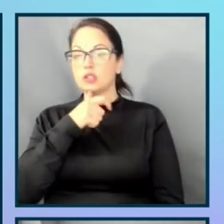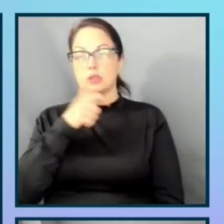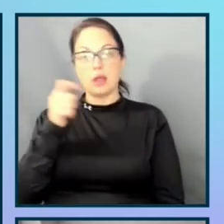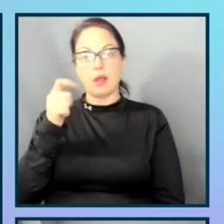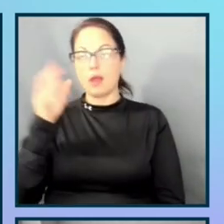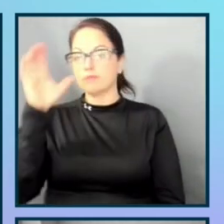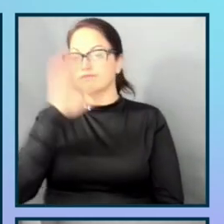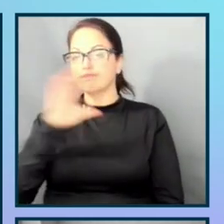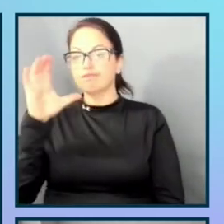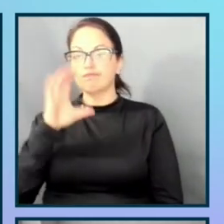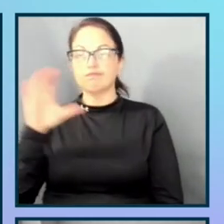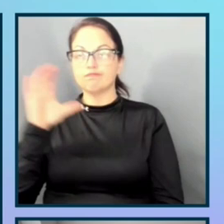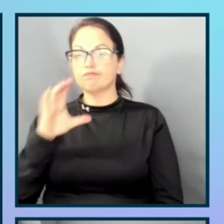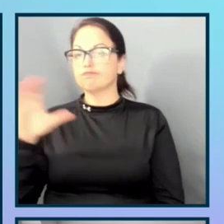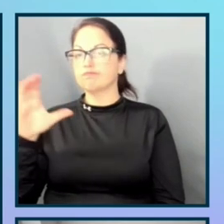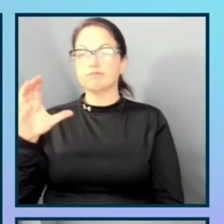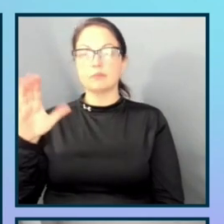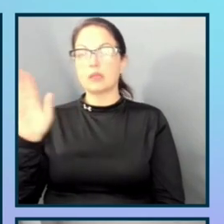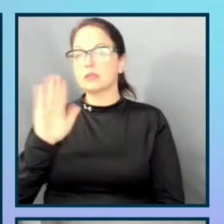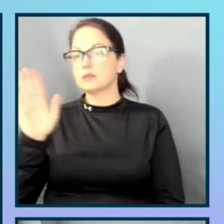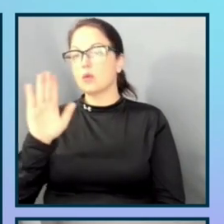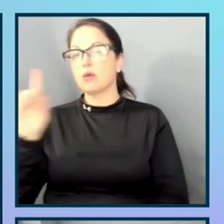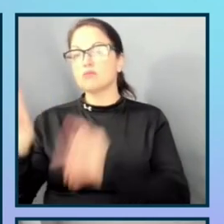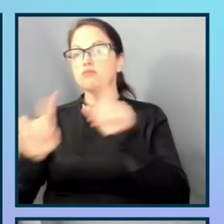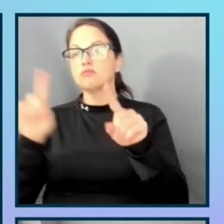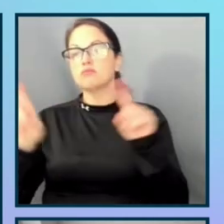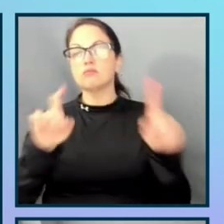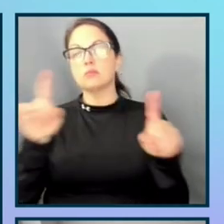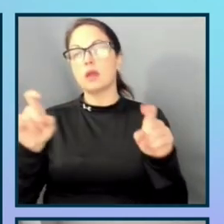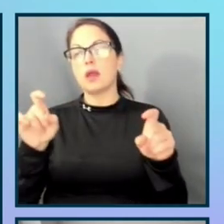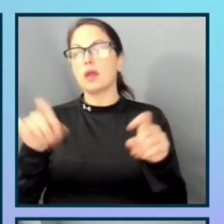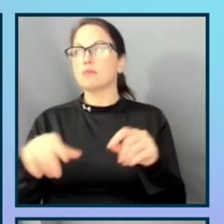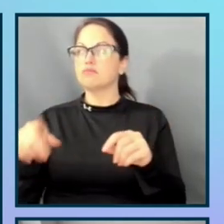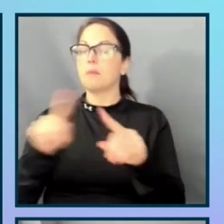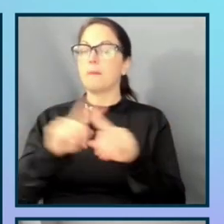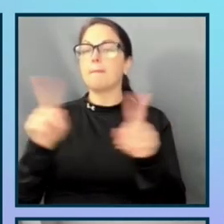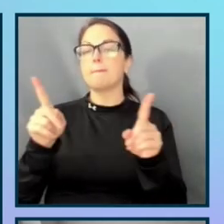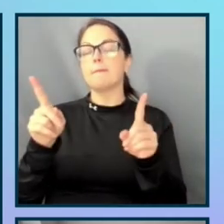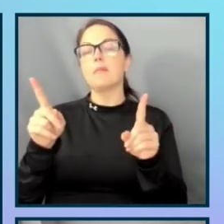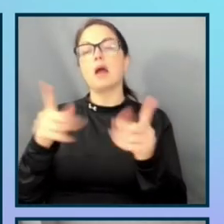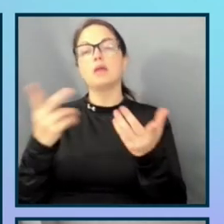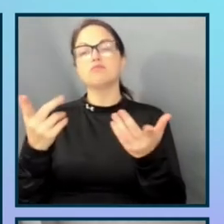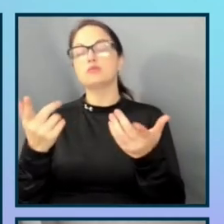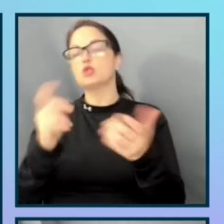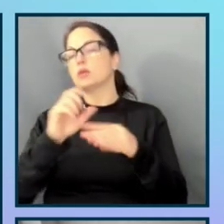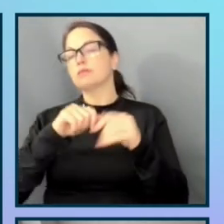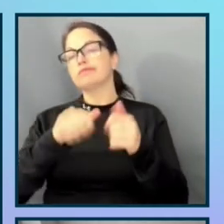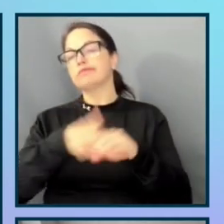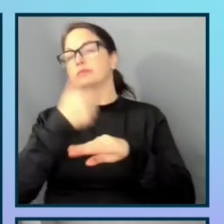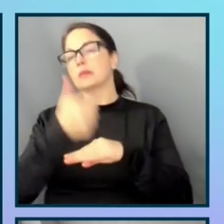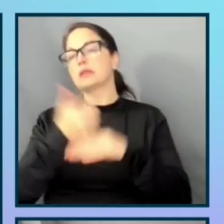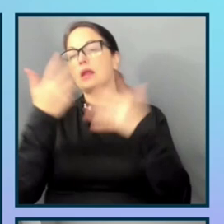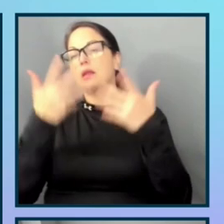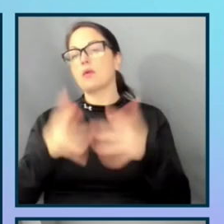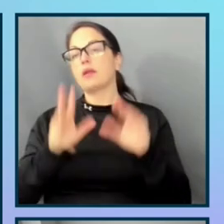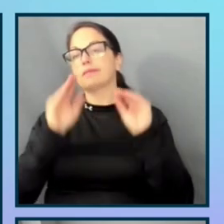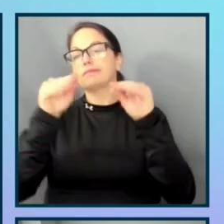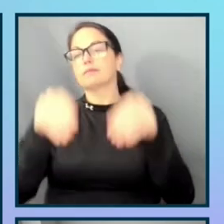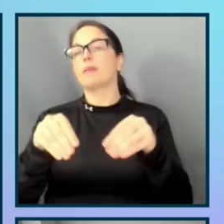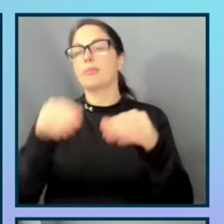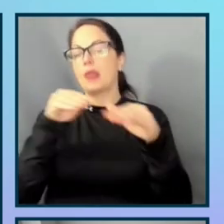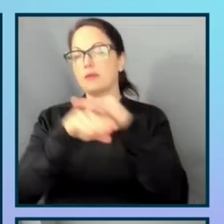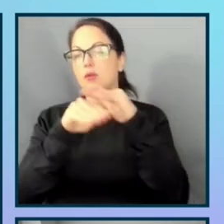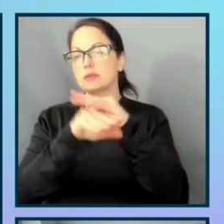be a part of the product development process in each phase. Building for accessibility means hiring and designing with